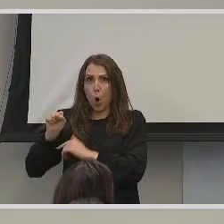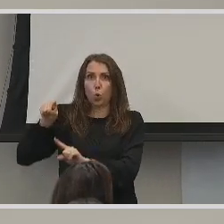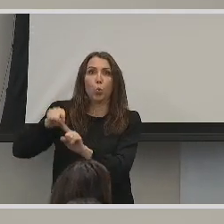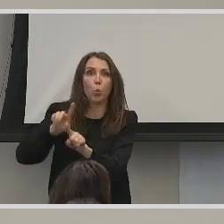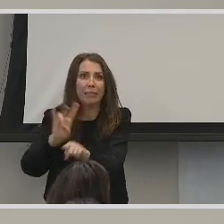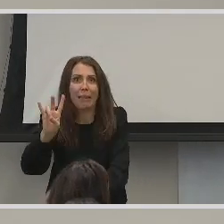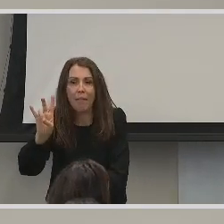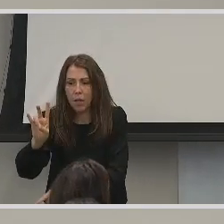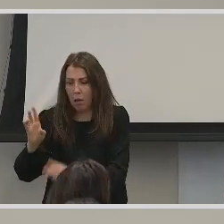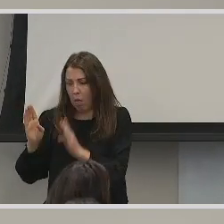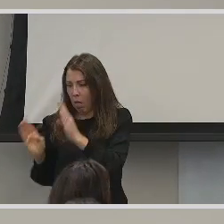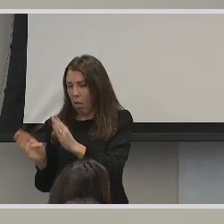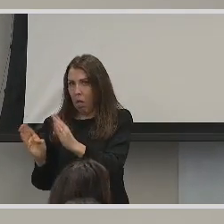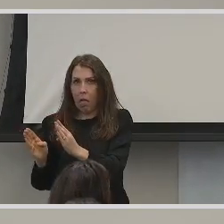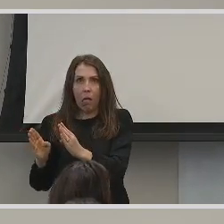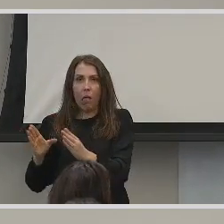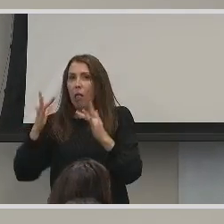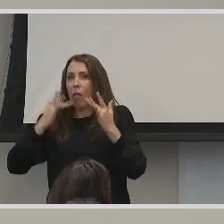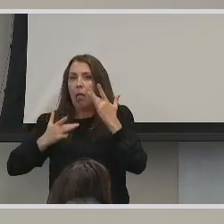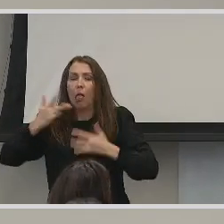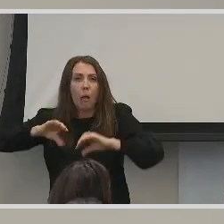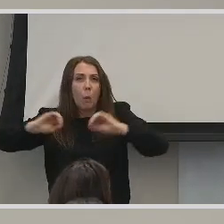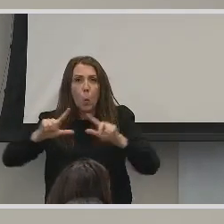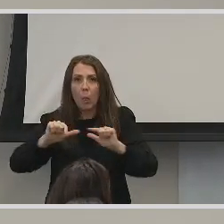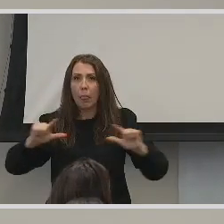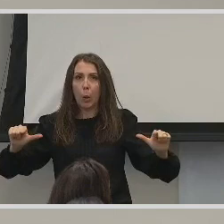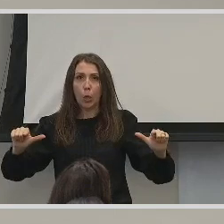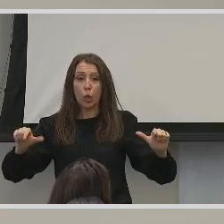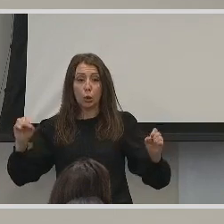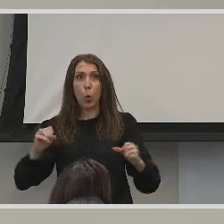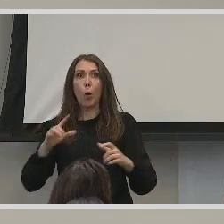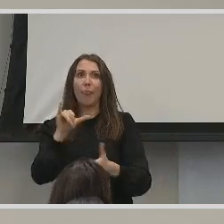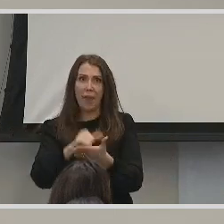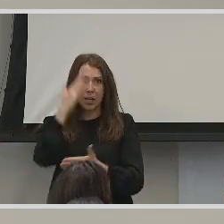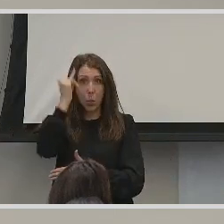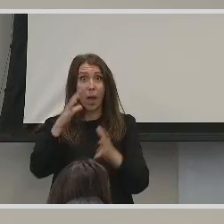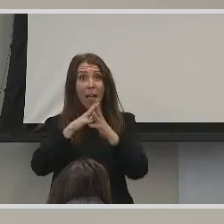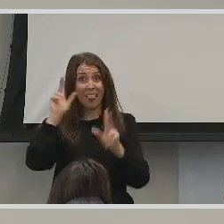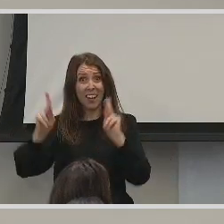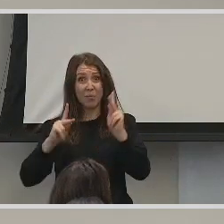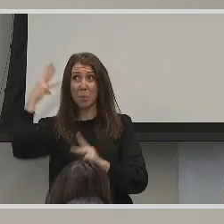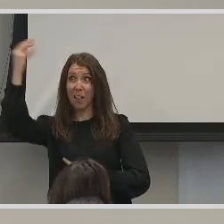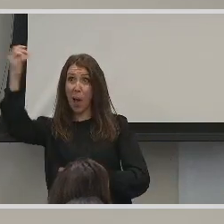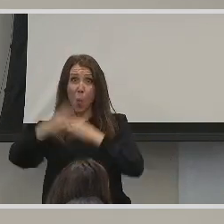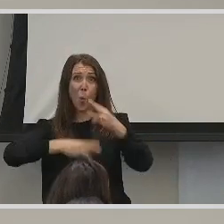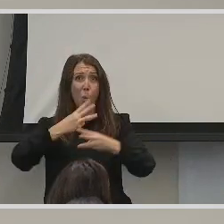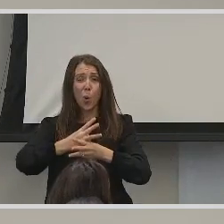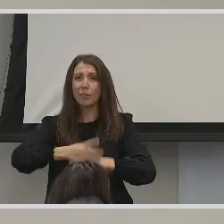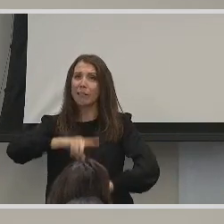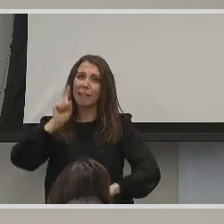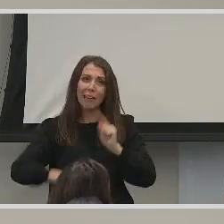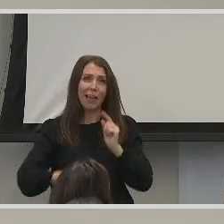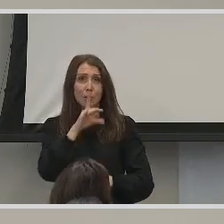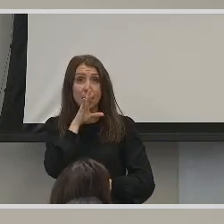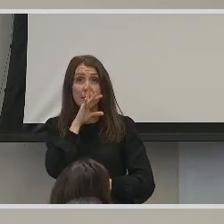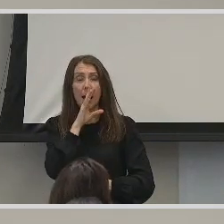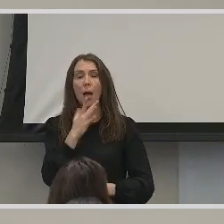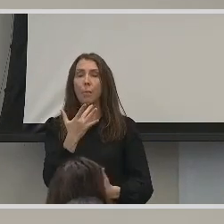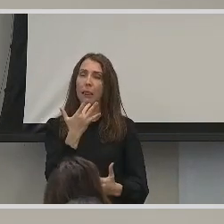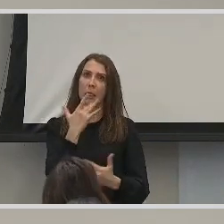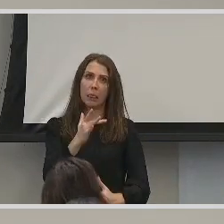deaf people out there that struggle to speak or do not speak. I'm fortunate in the sense that I can speak.